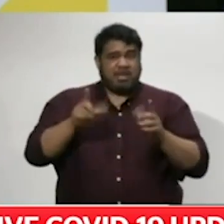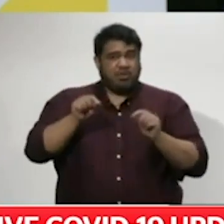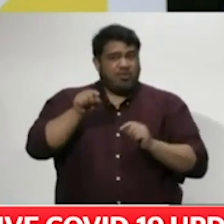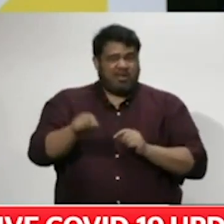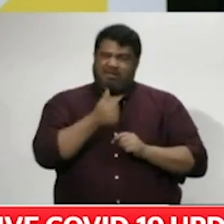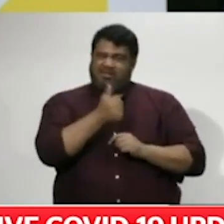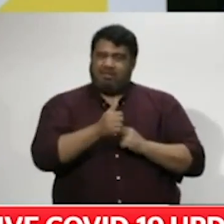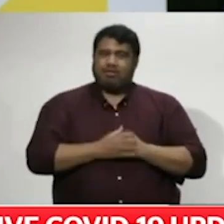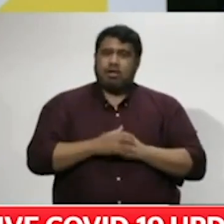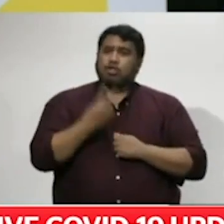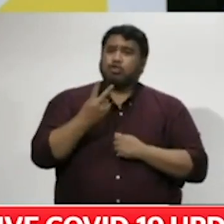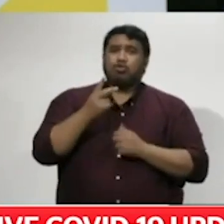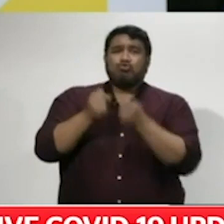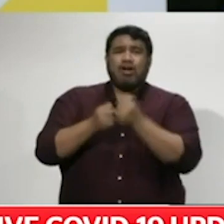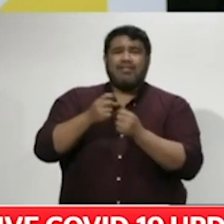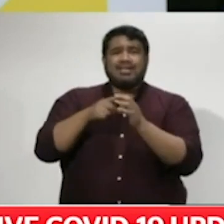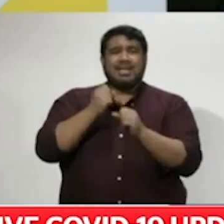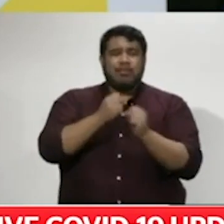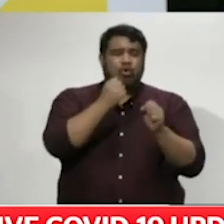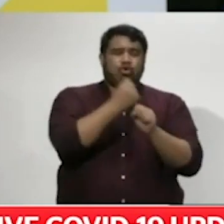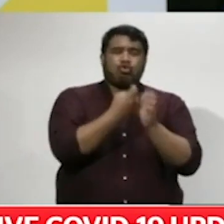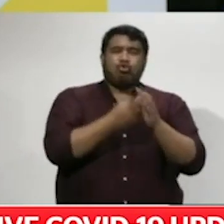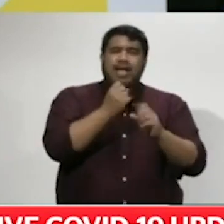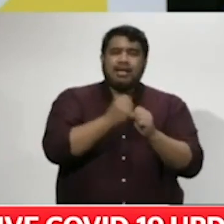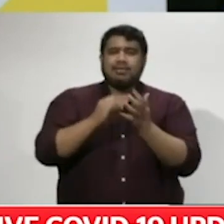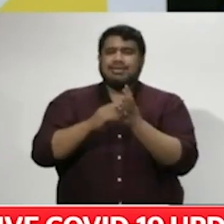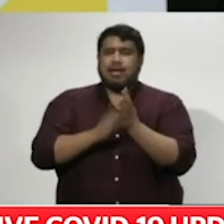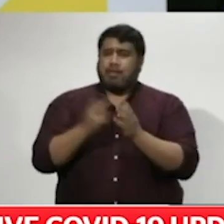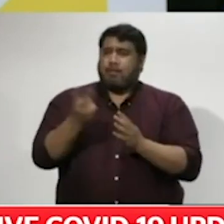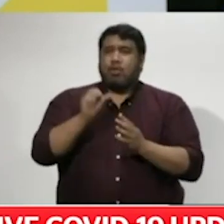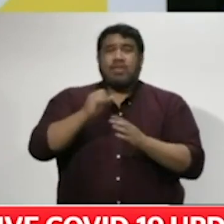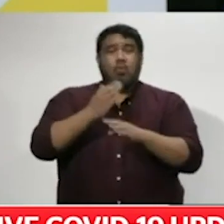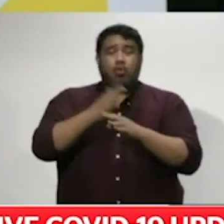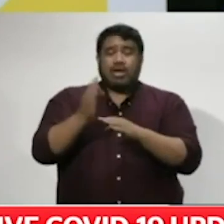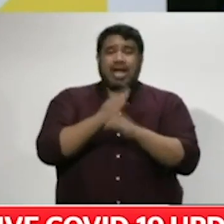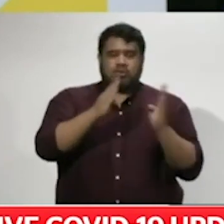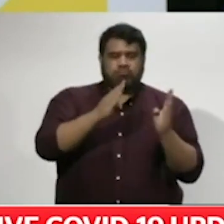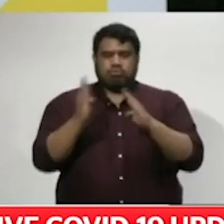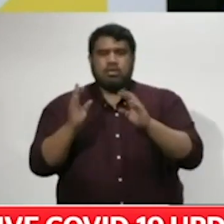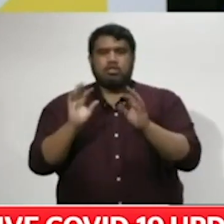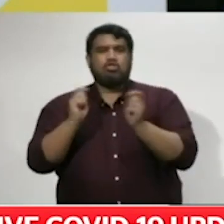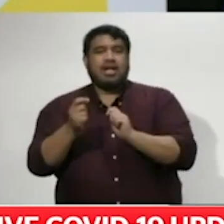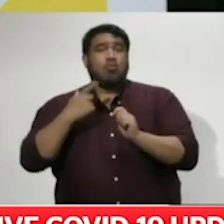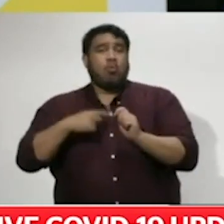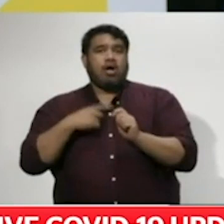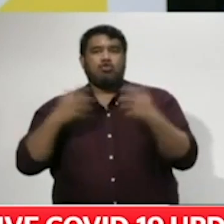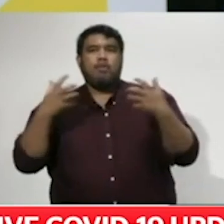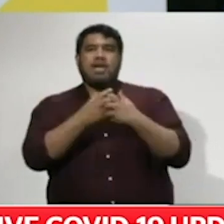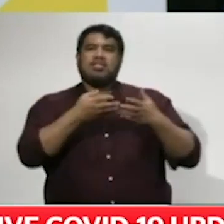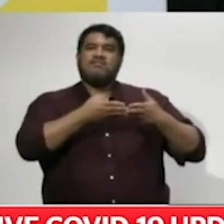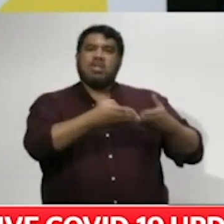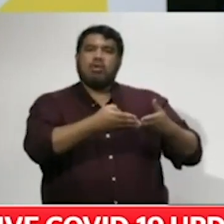how two particular drivers, Greg and Sam, have willingly changed their hours of work and routines to match the different inter-islander ferry